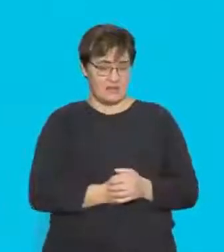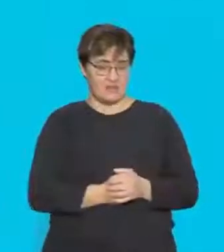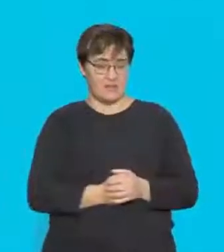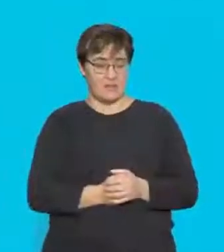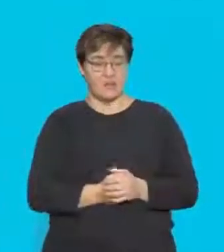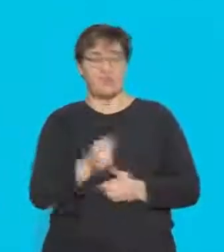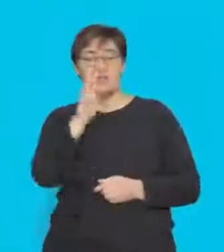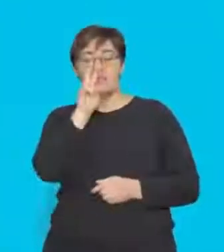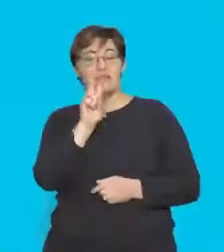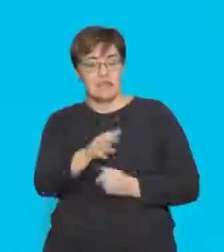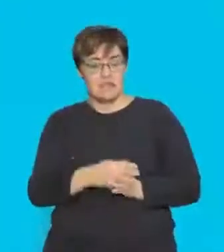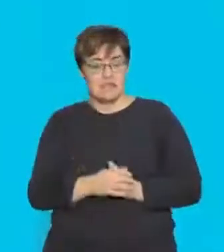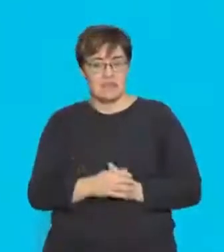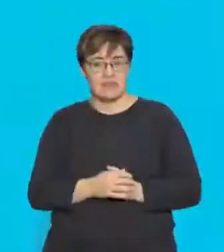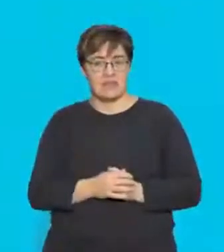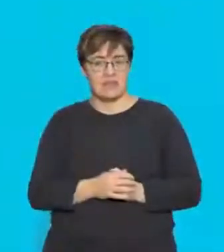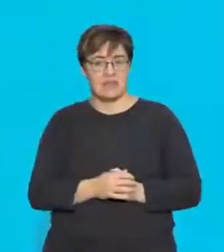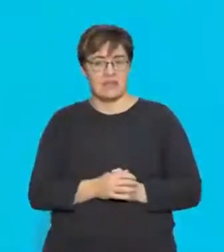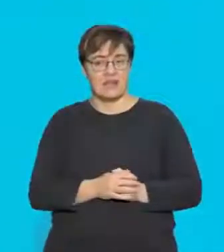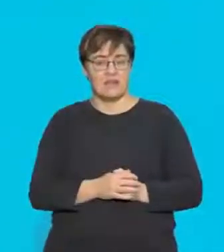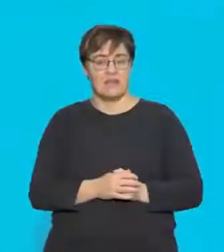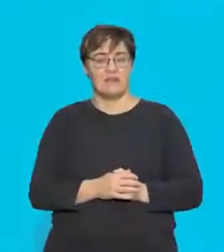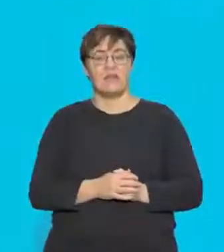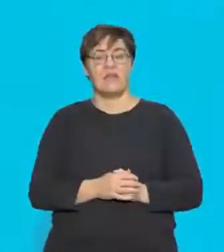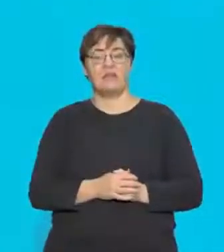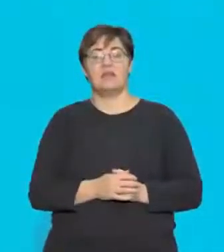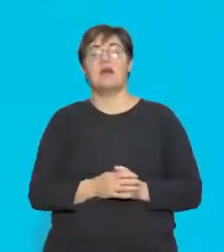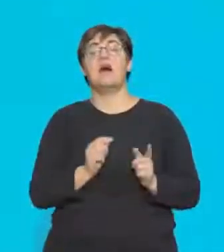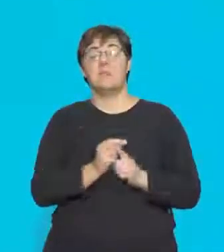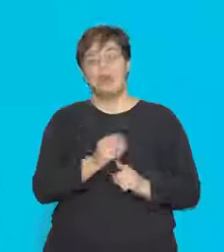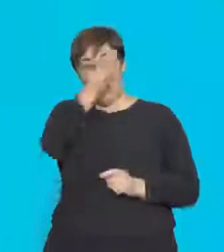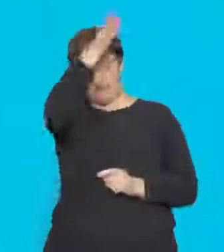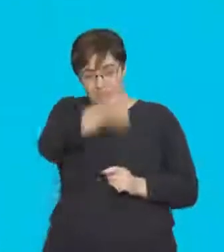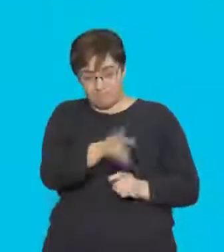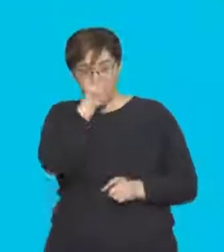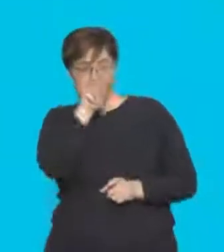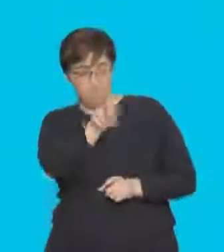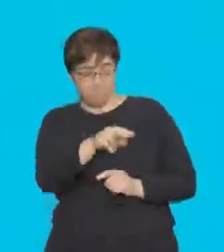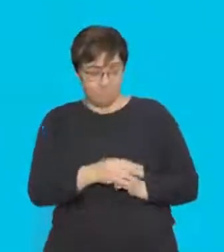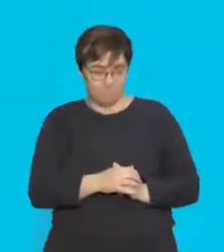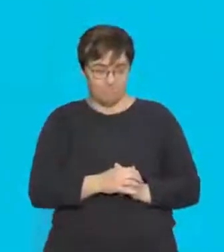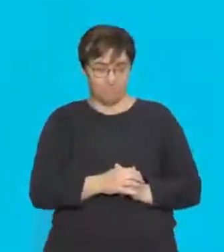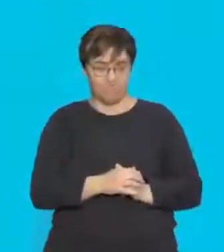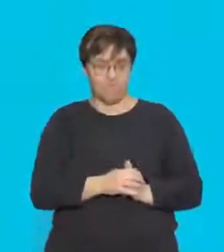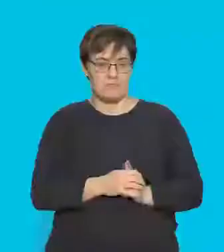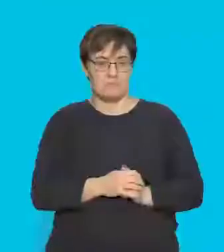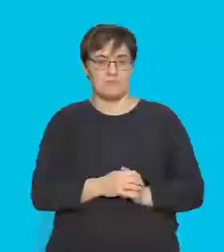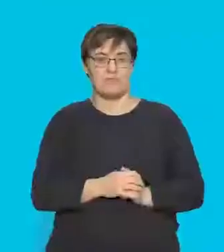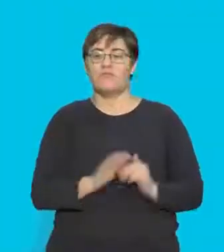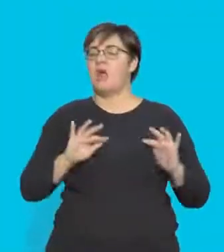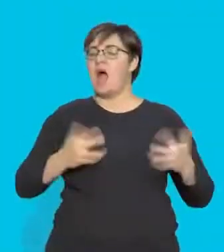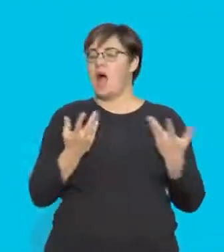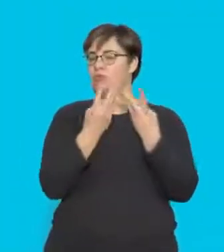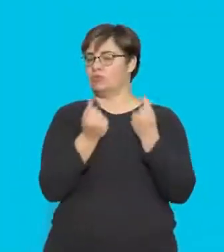so that we can see the piece of wire, the conductor, lengthwise. Let's have a look and see